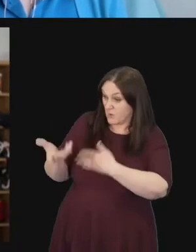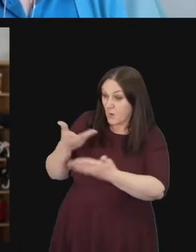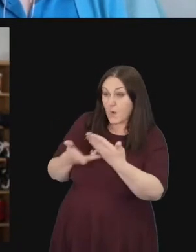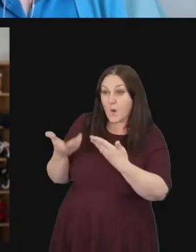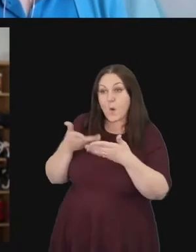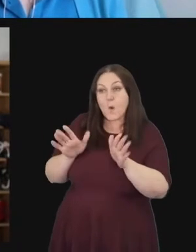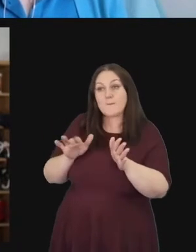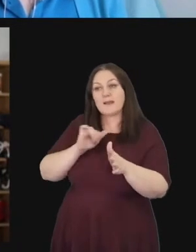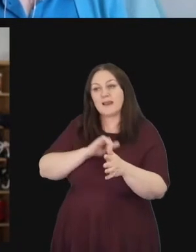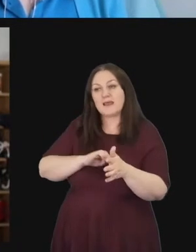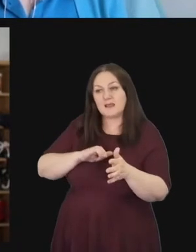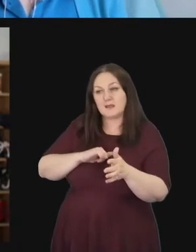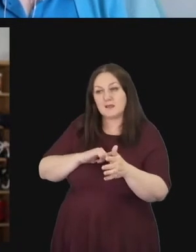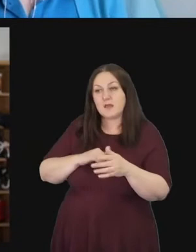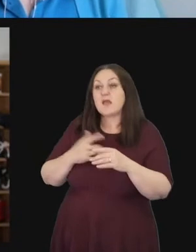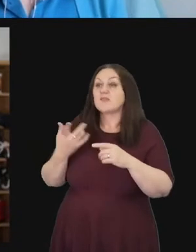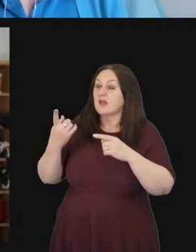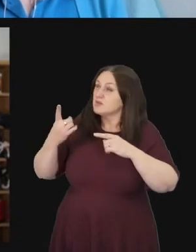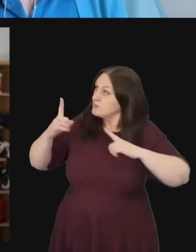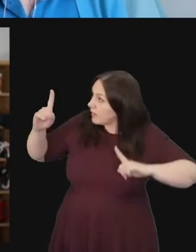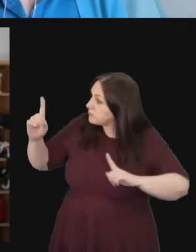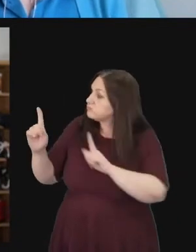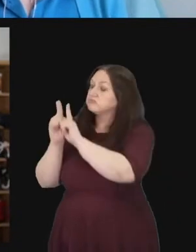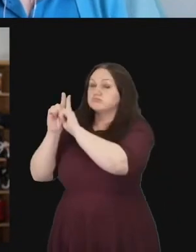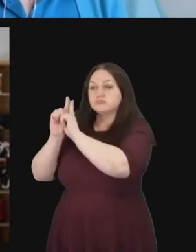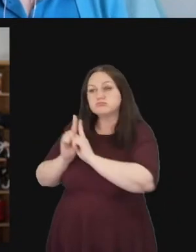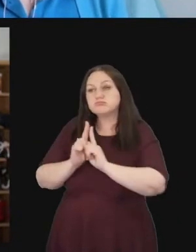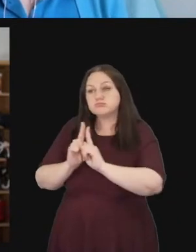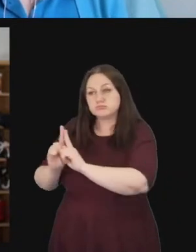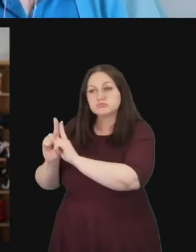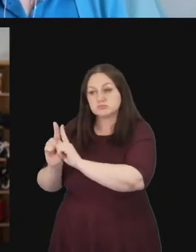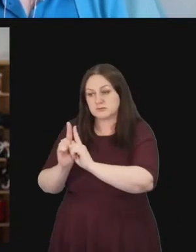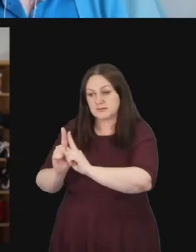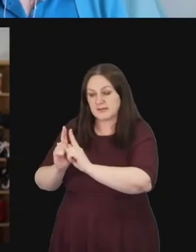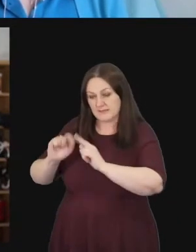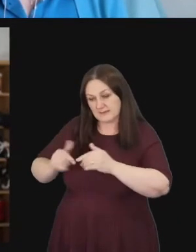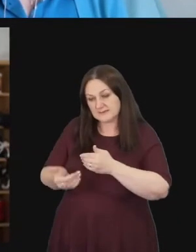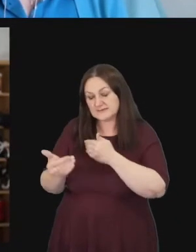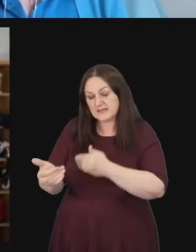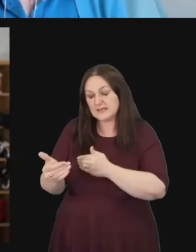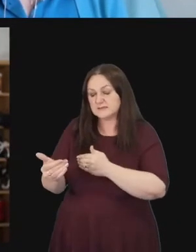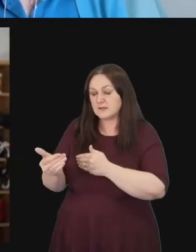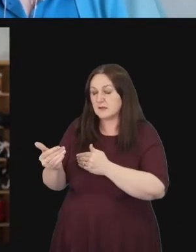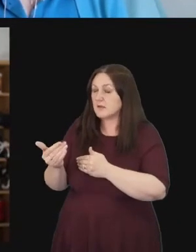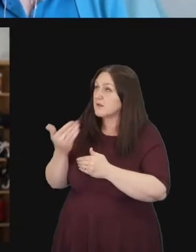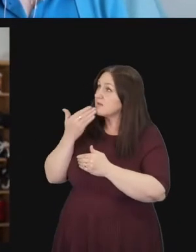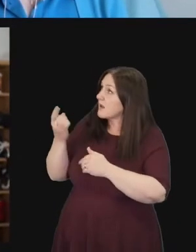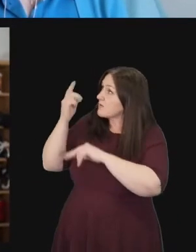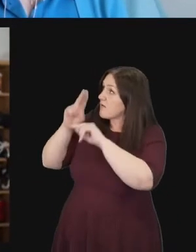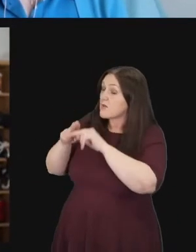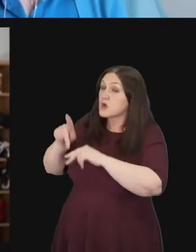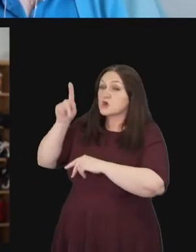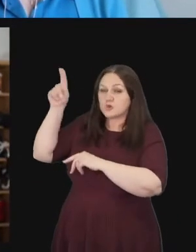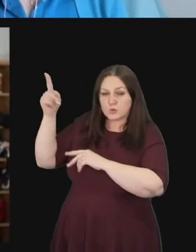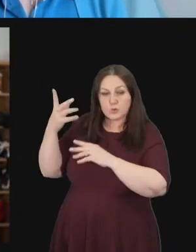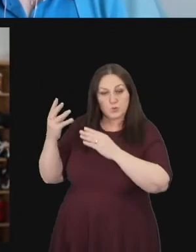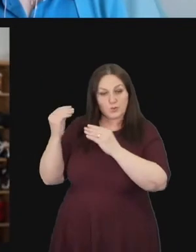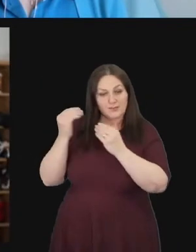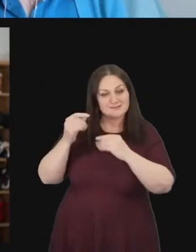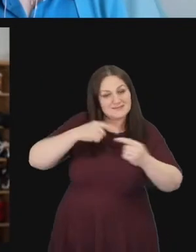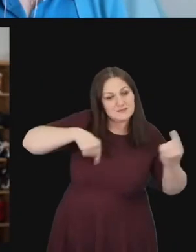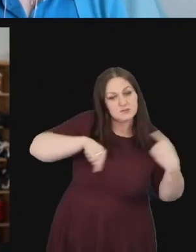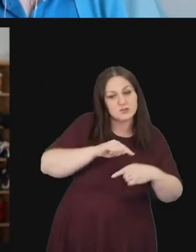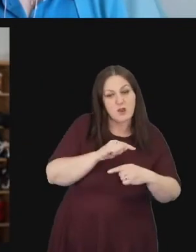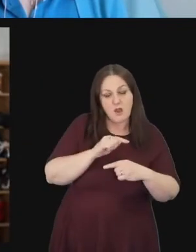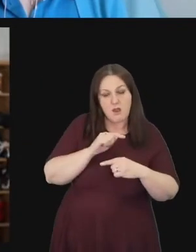eight. Father we thank you Lord that you will indeed teach us, inform us and Lord through